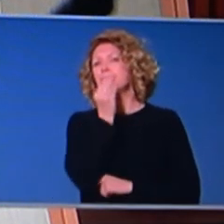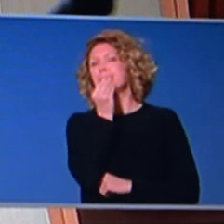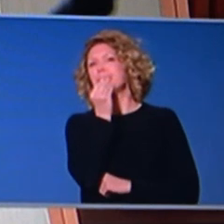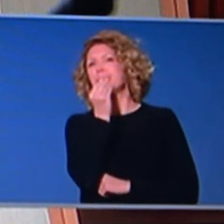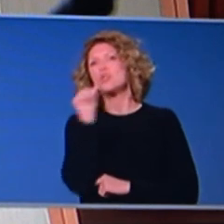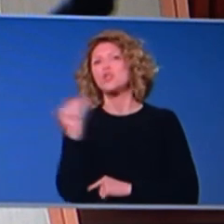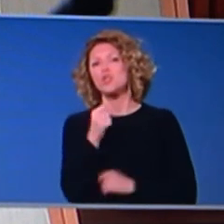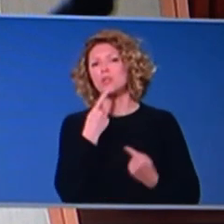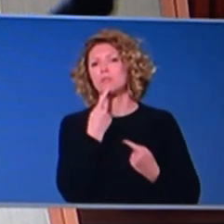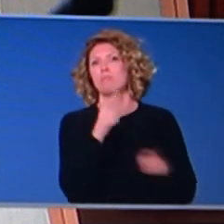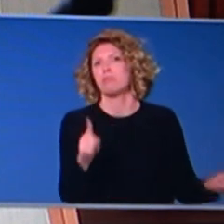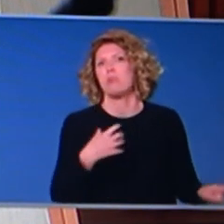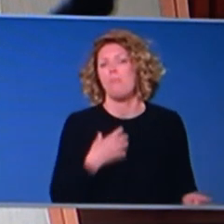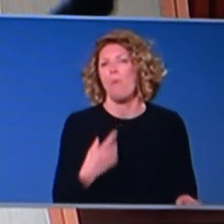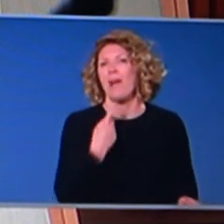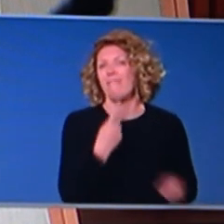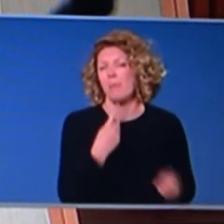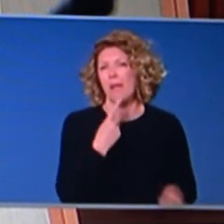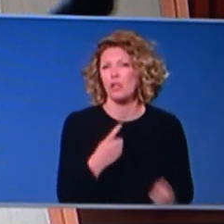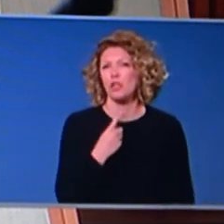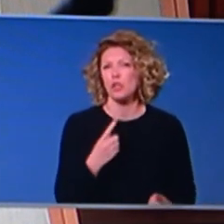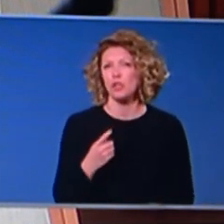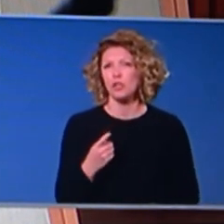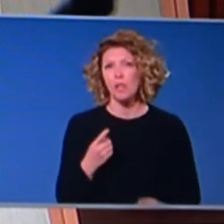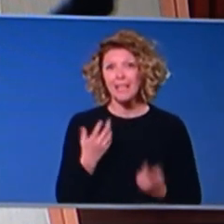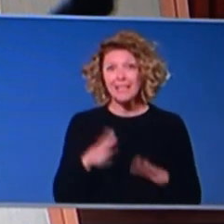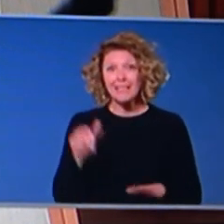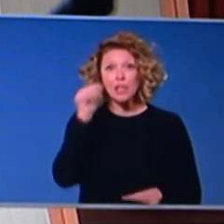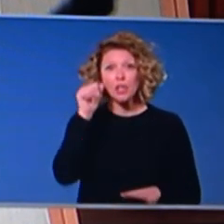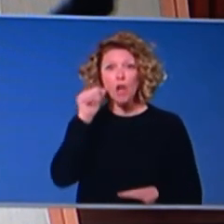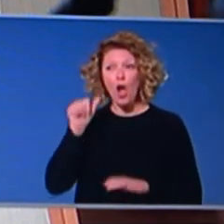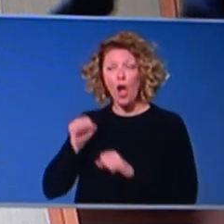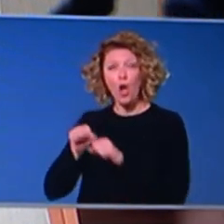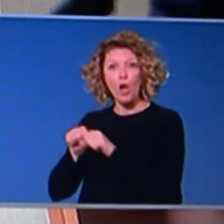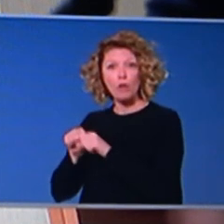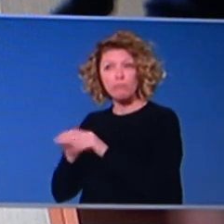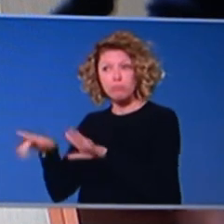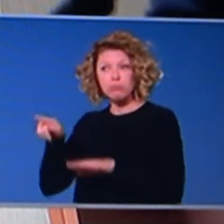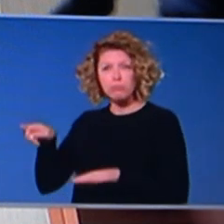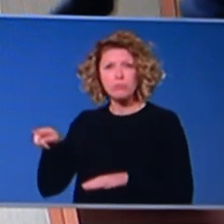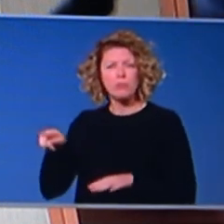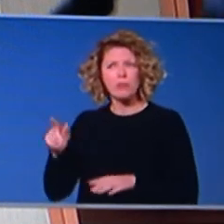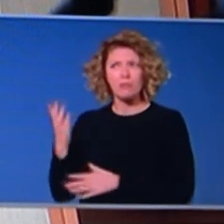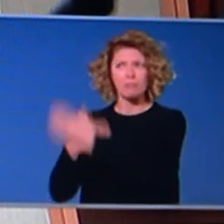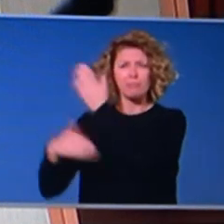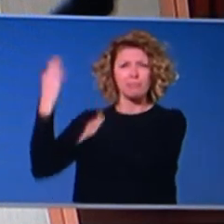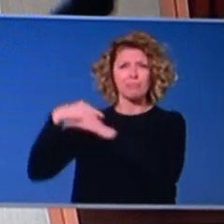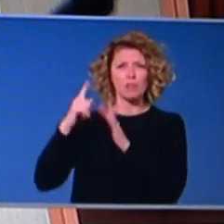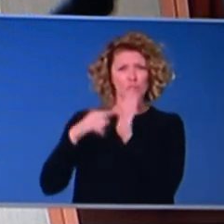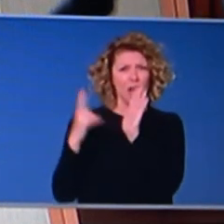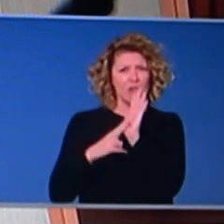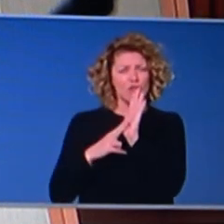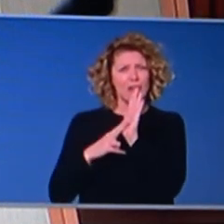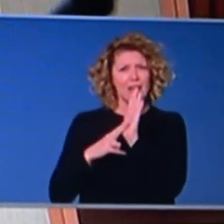as they should have early on, given that they did identify that this was a coronavirus, a bat-borne virus back in very early January?